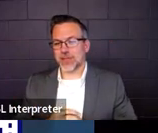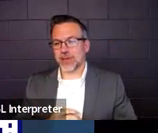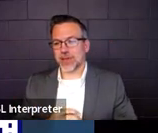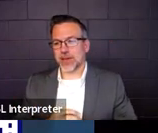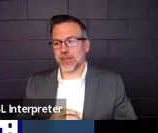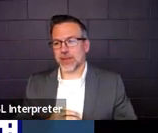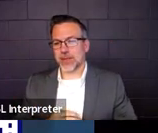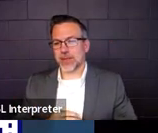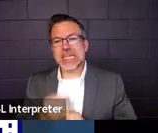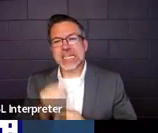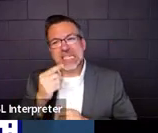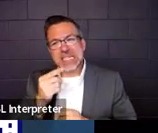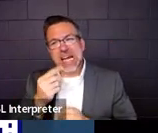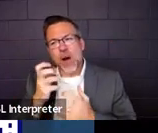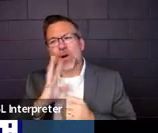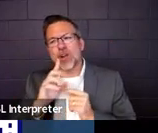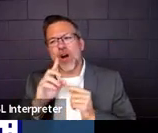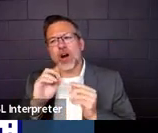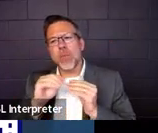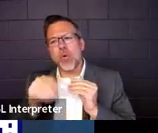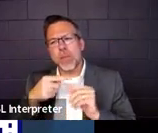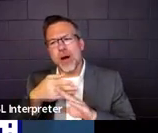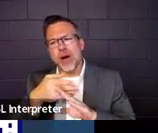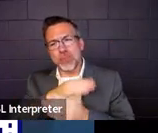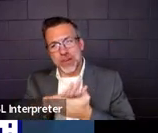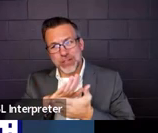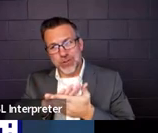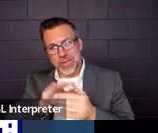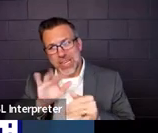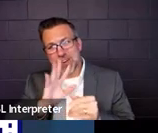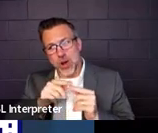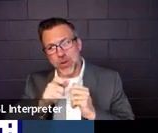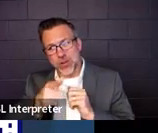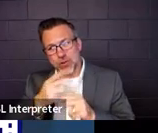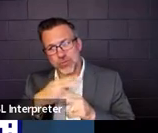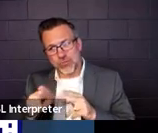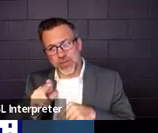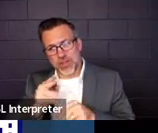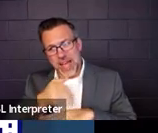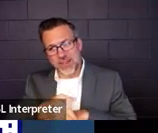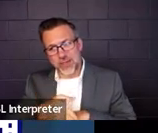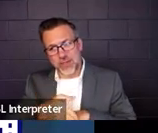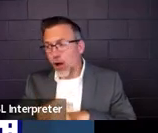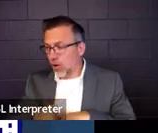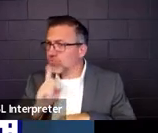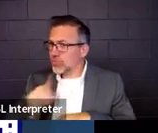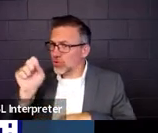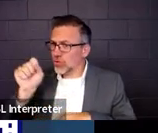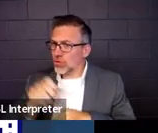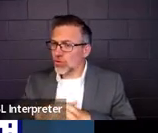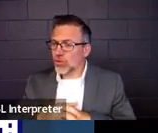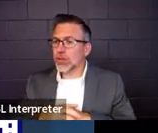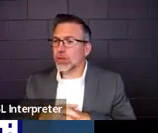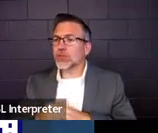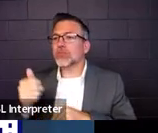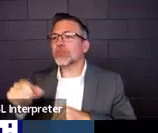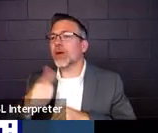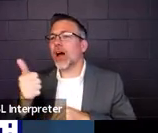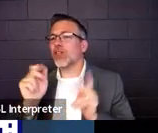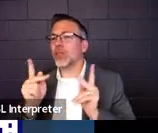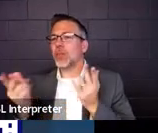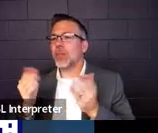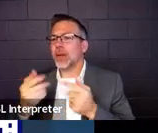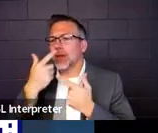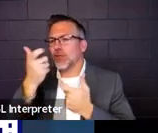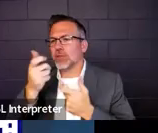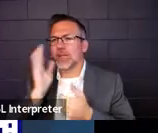want to pick your brain about the preschoolers stuff if that's possible to stay on with you. Yeah, we could do that. Some other people might be interested. I'm